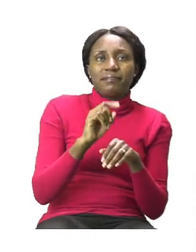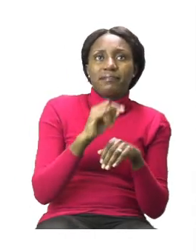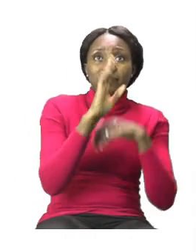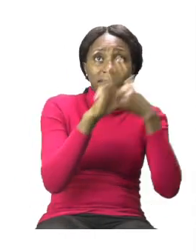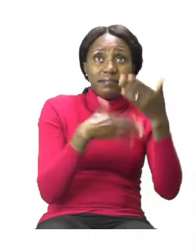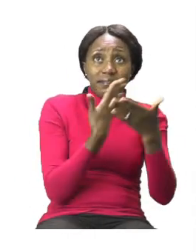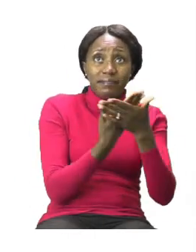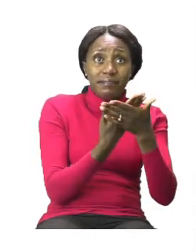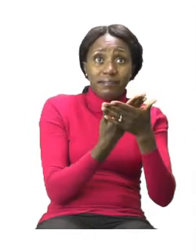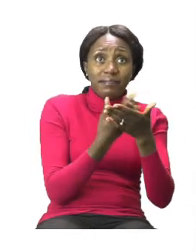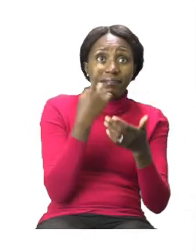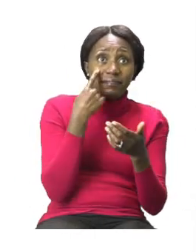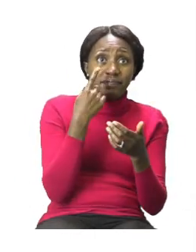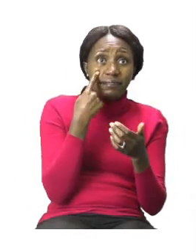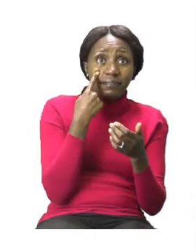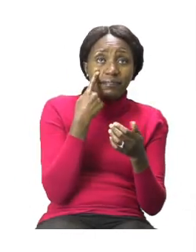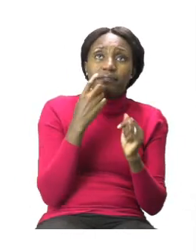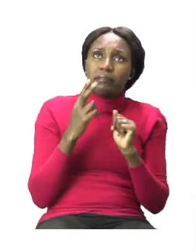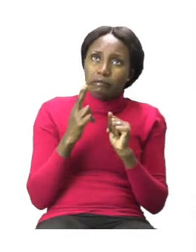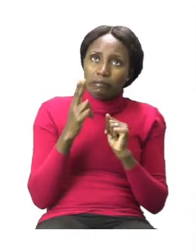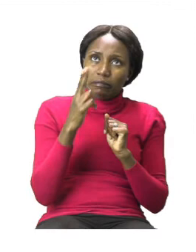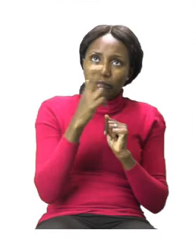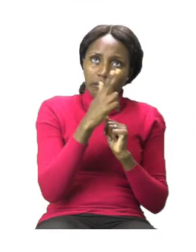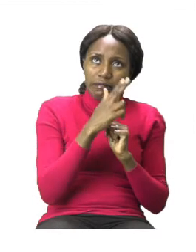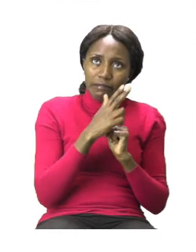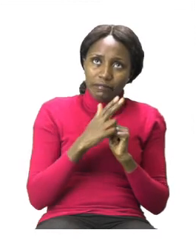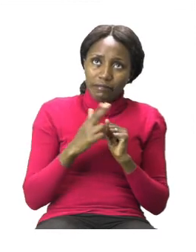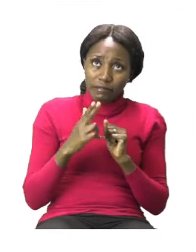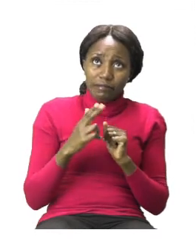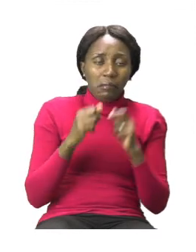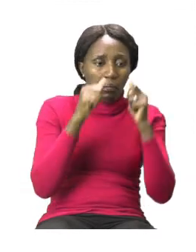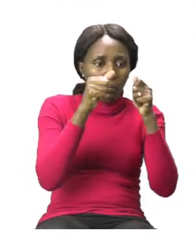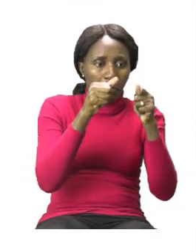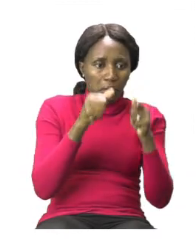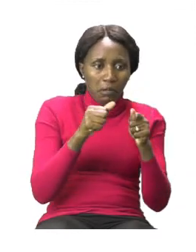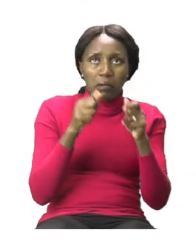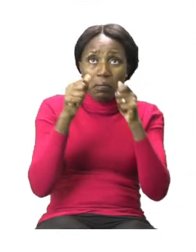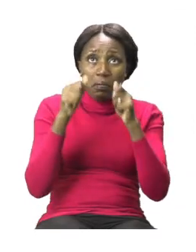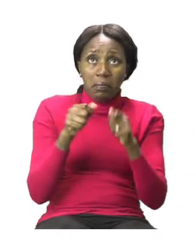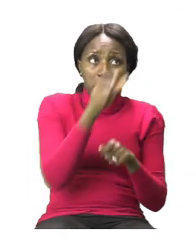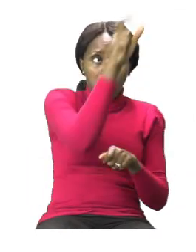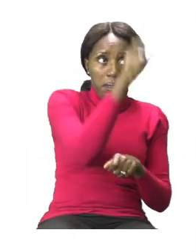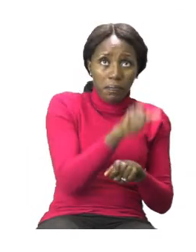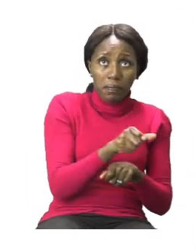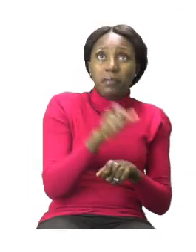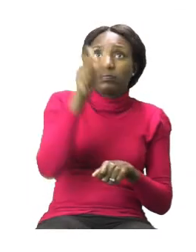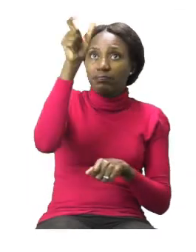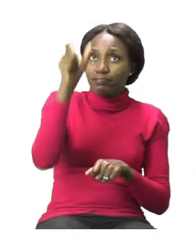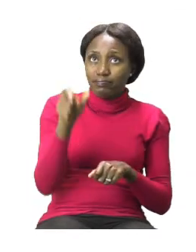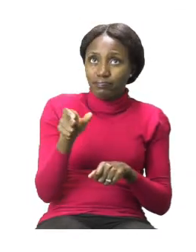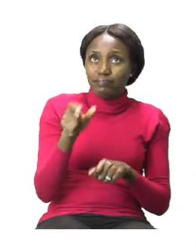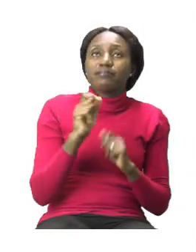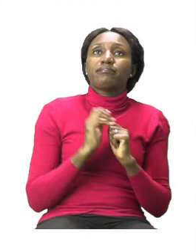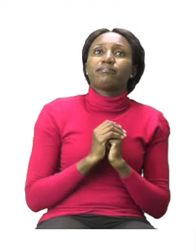can see need to be cut and then you will paste them in the two different boxes. What you